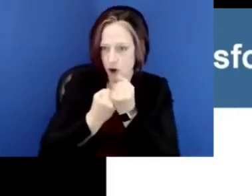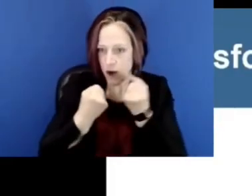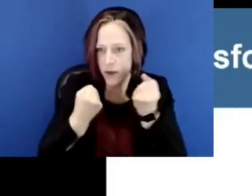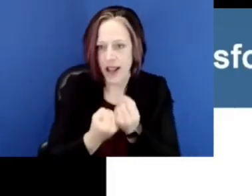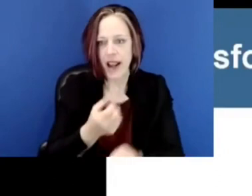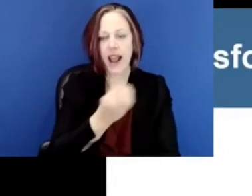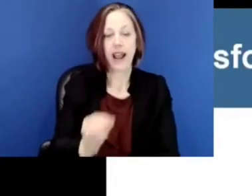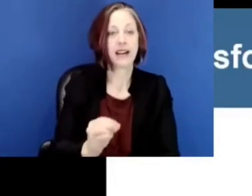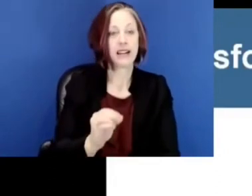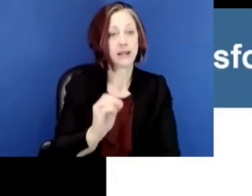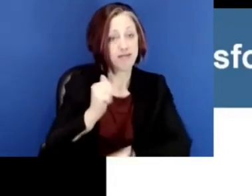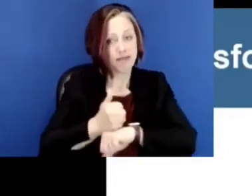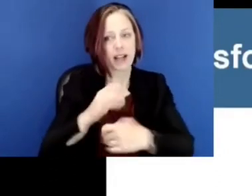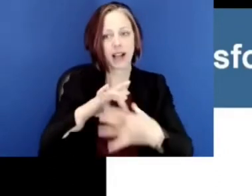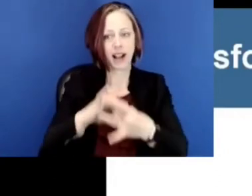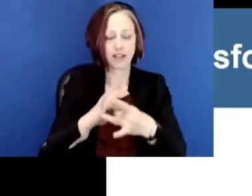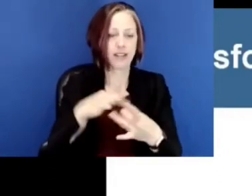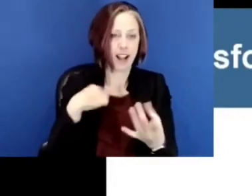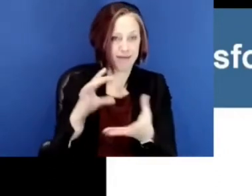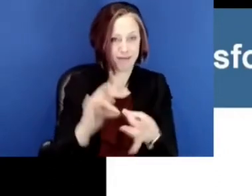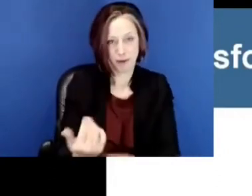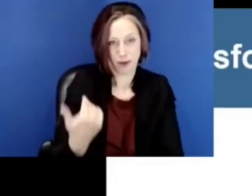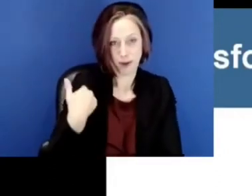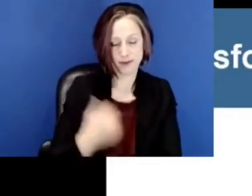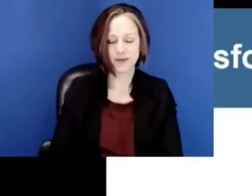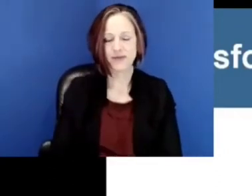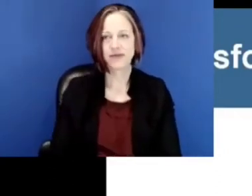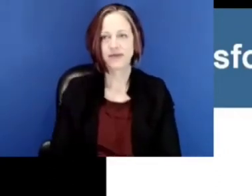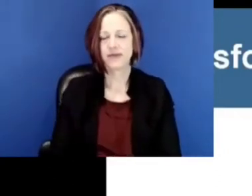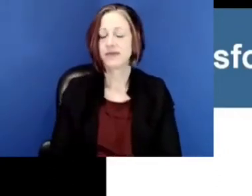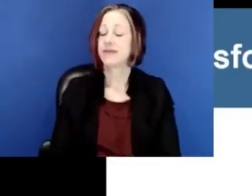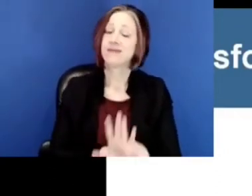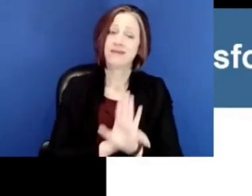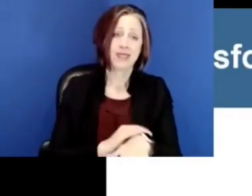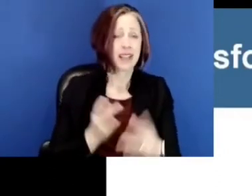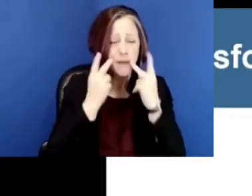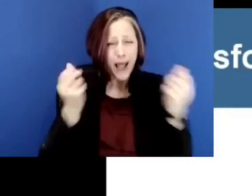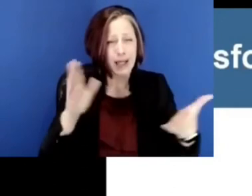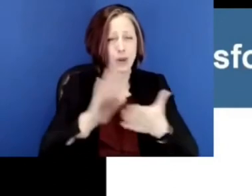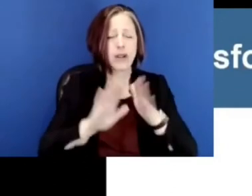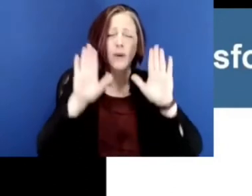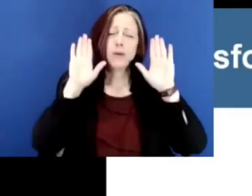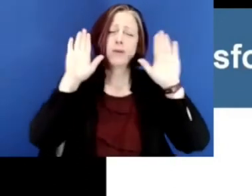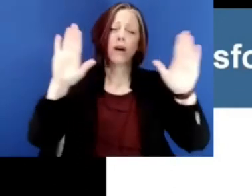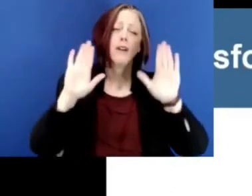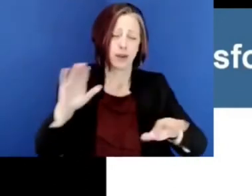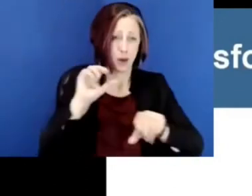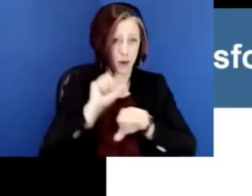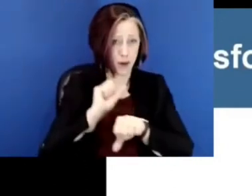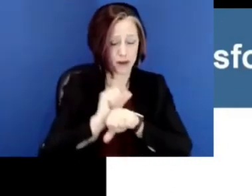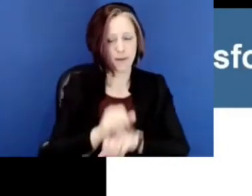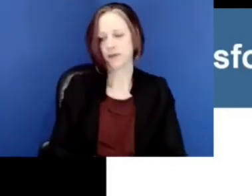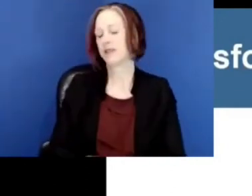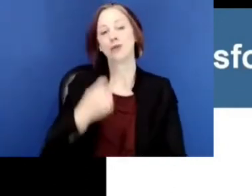affirming, and build those connections that I talked about earlier. I've seen so many schools that are doing amazing work.